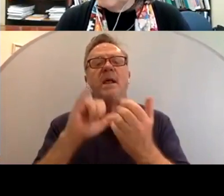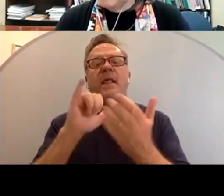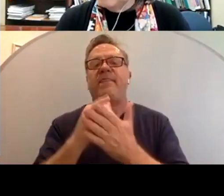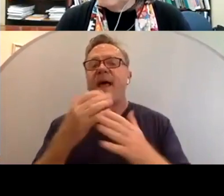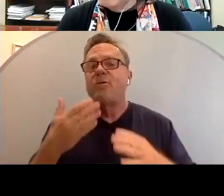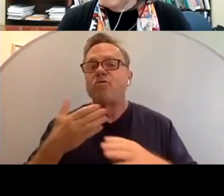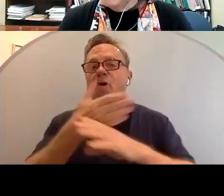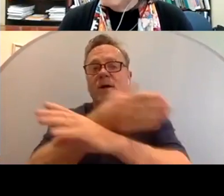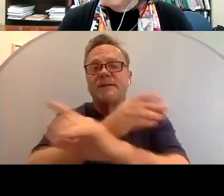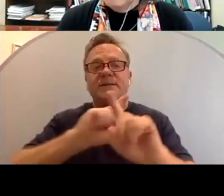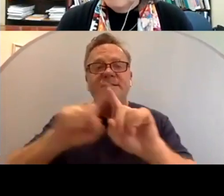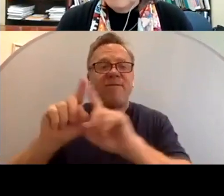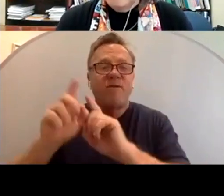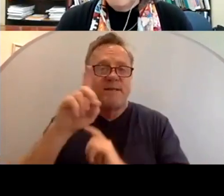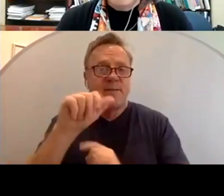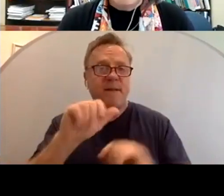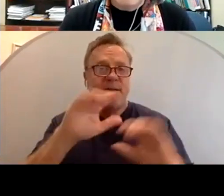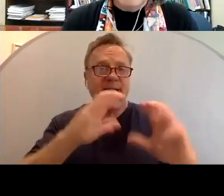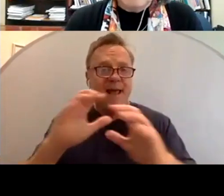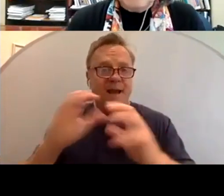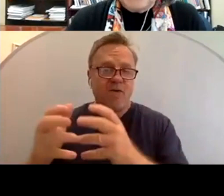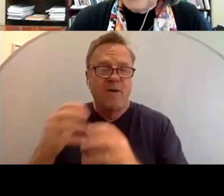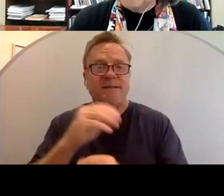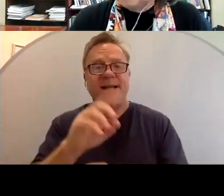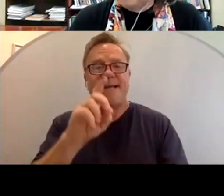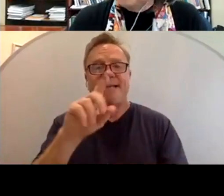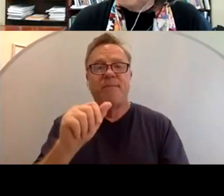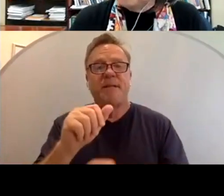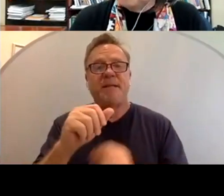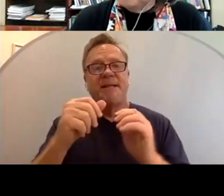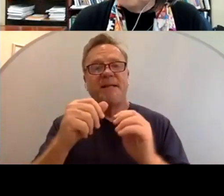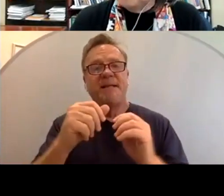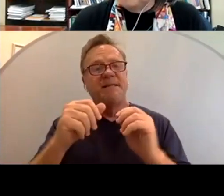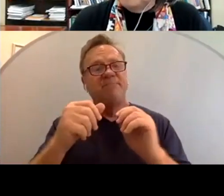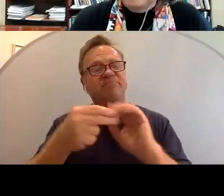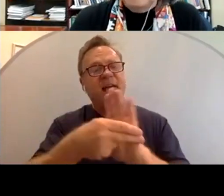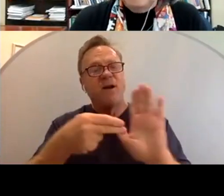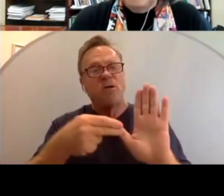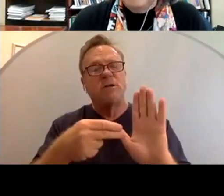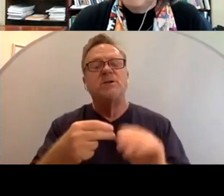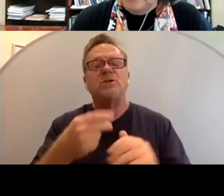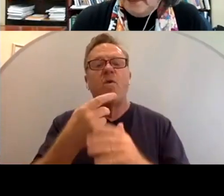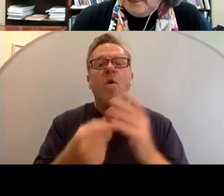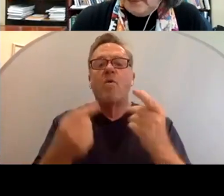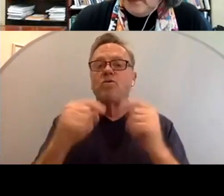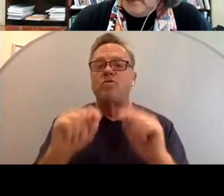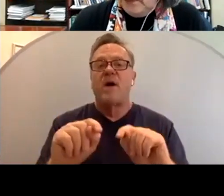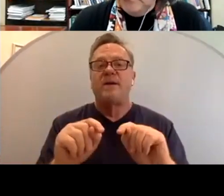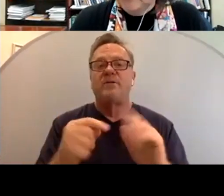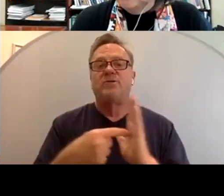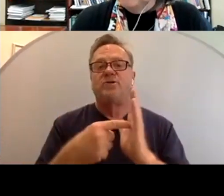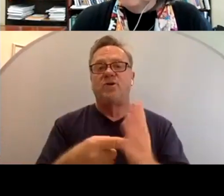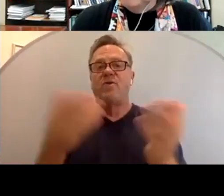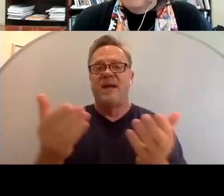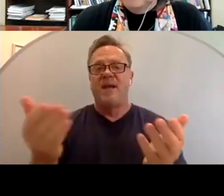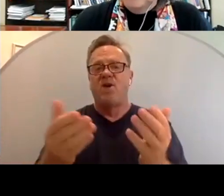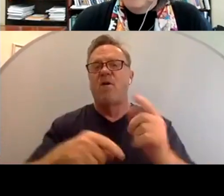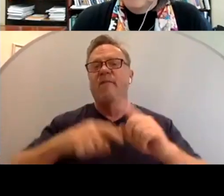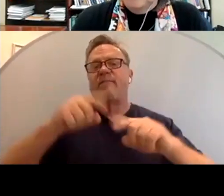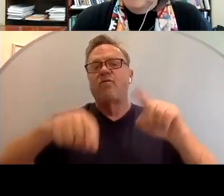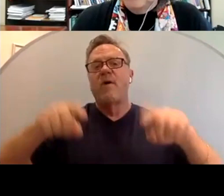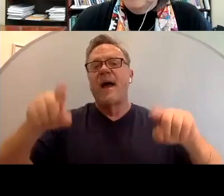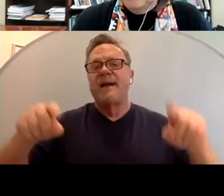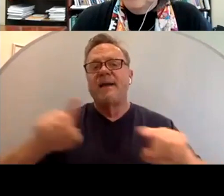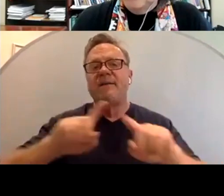disability categories and disability diagnoses. So I think what we're trying to introduce here are a variety